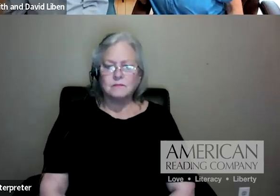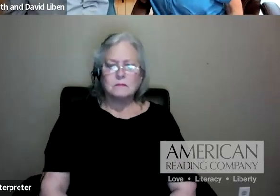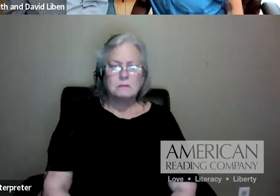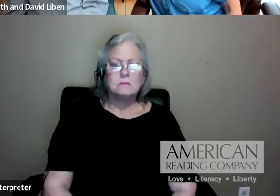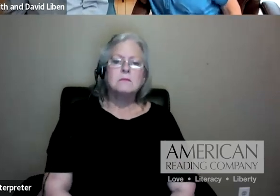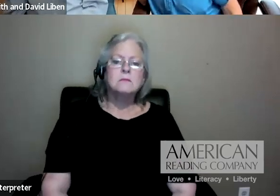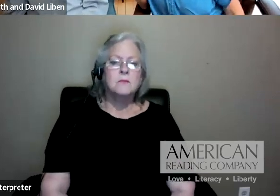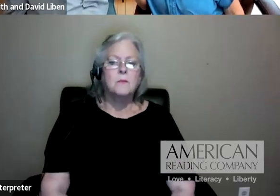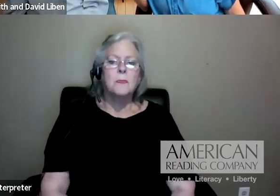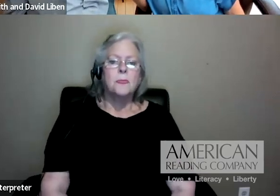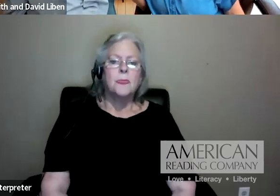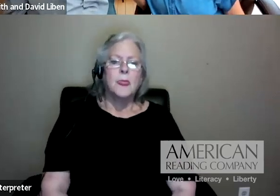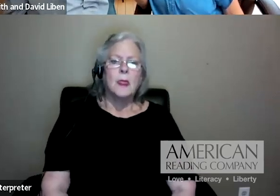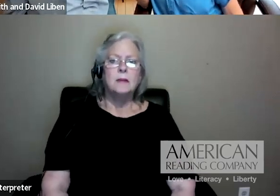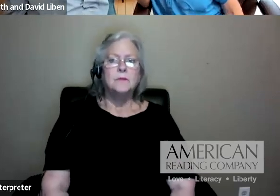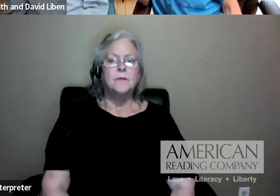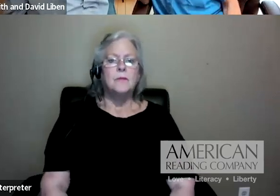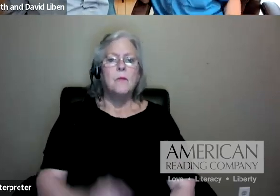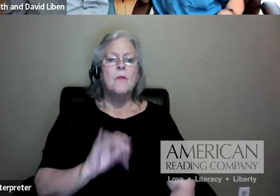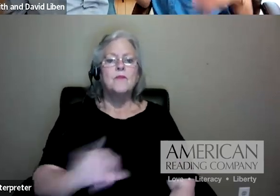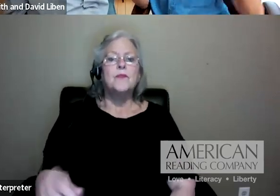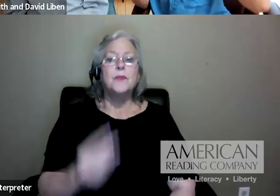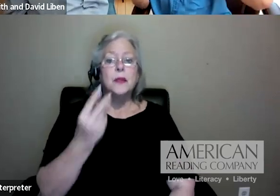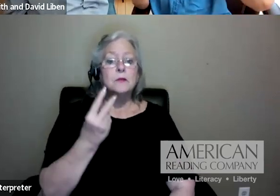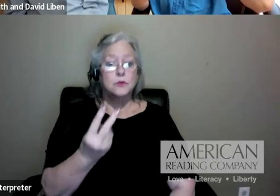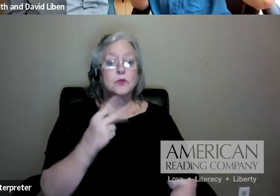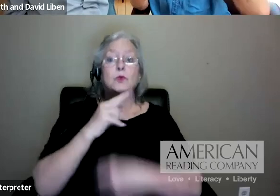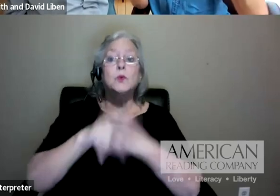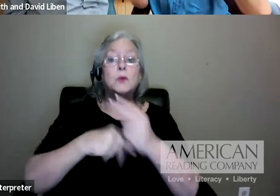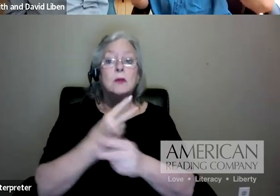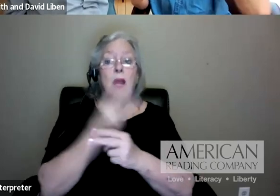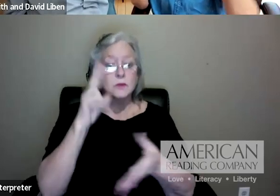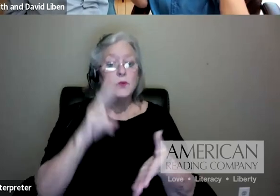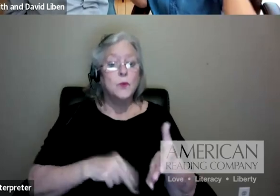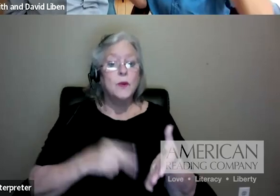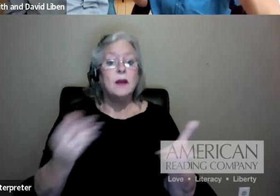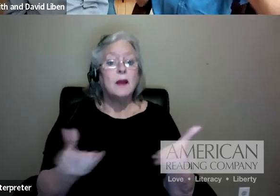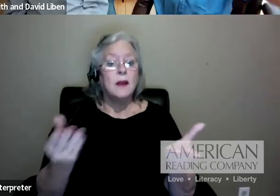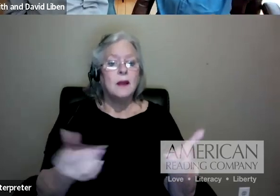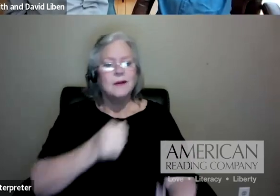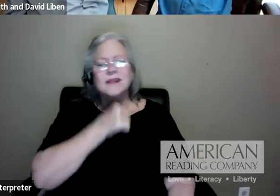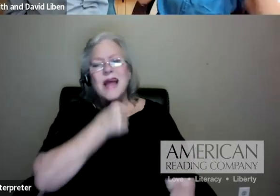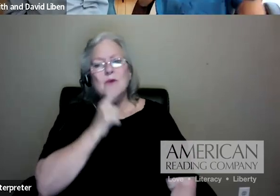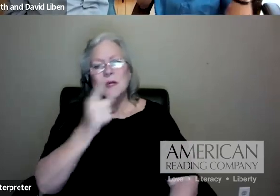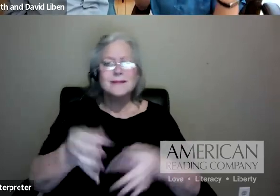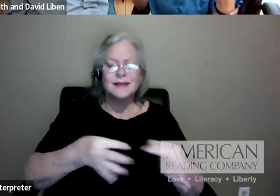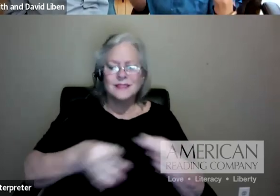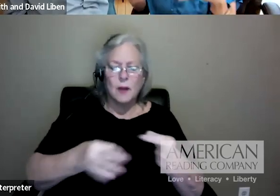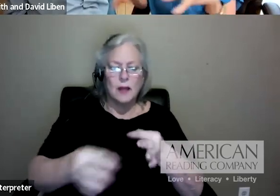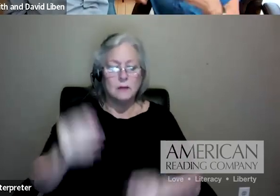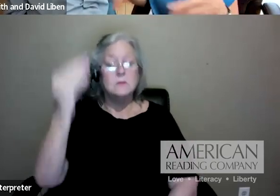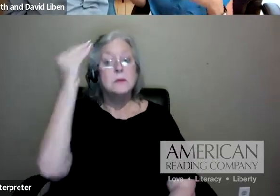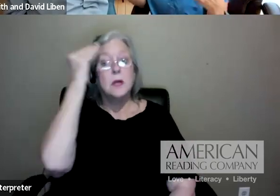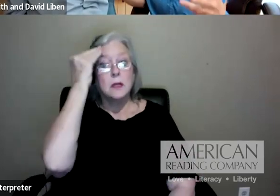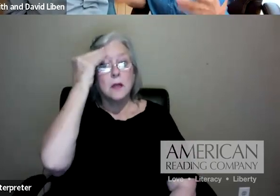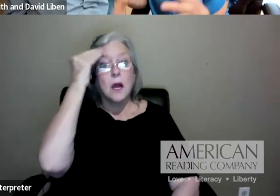Oh, okay. Um, so there's two, there's two types of reading here that we didn't really explicate. Um, for knowledge building